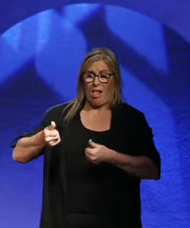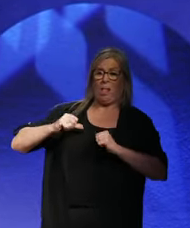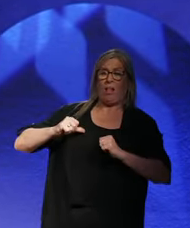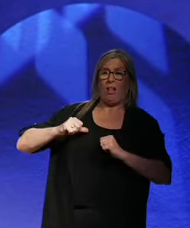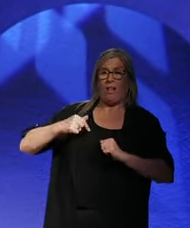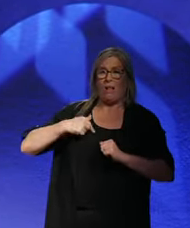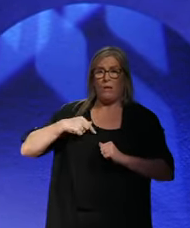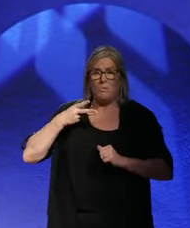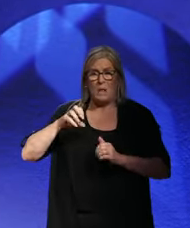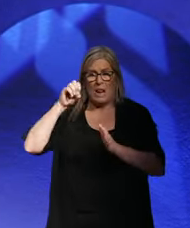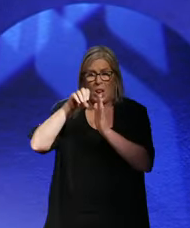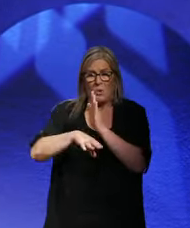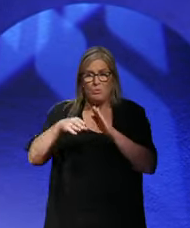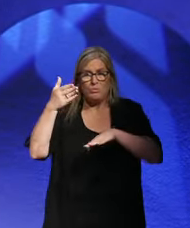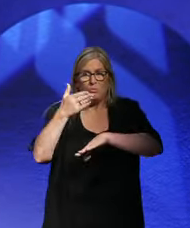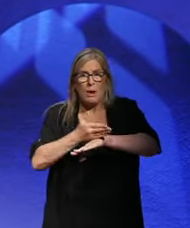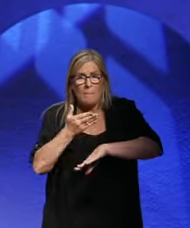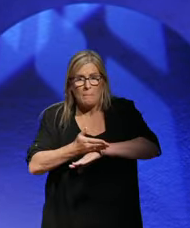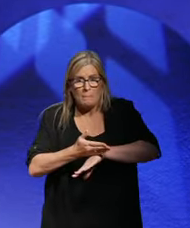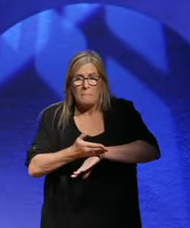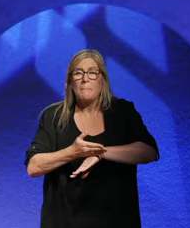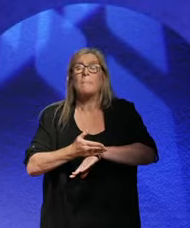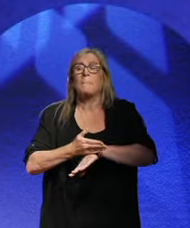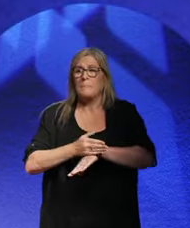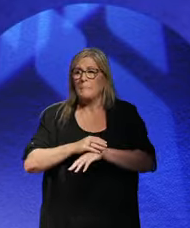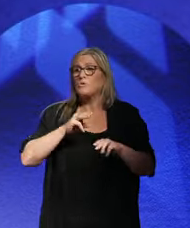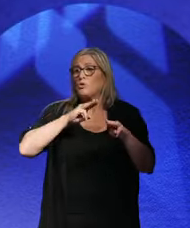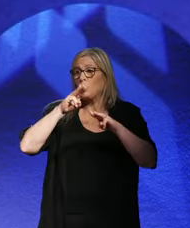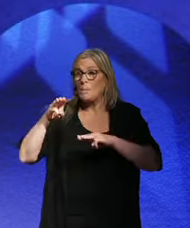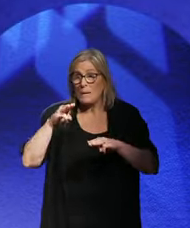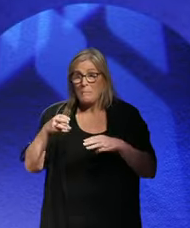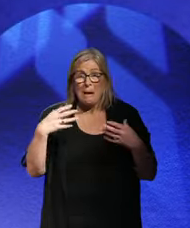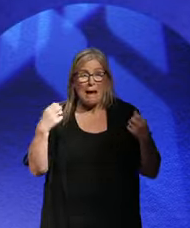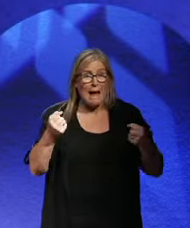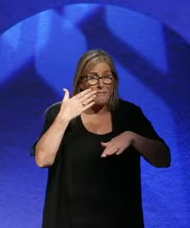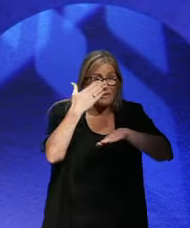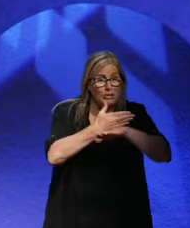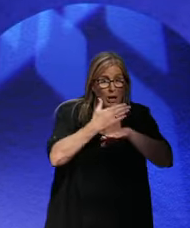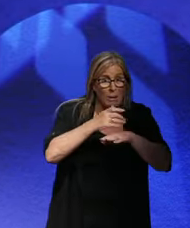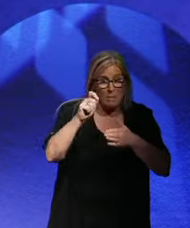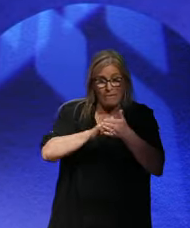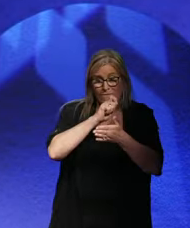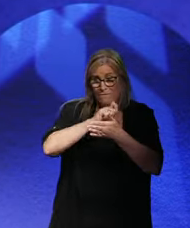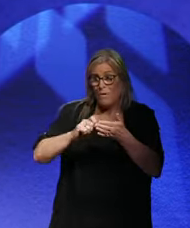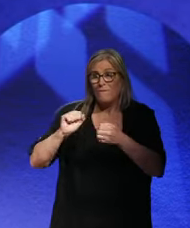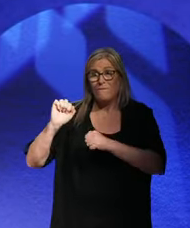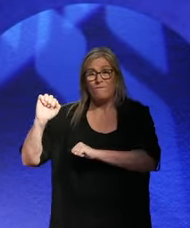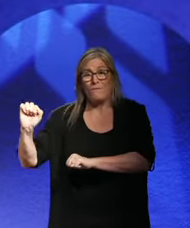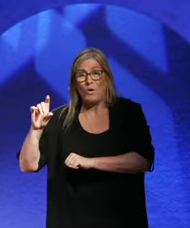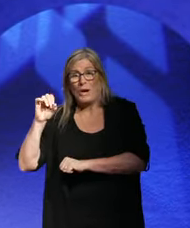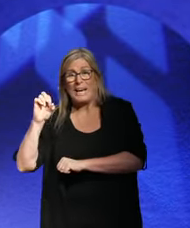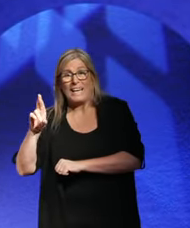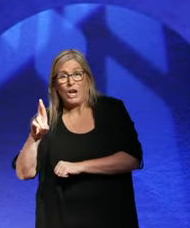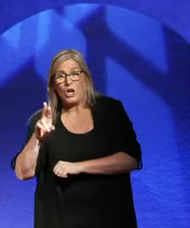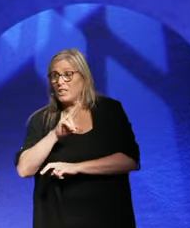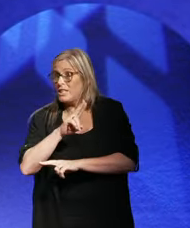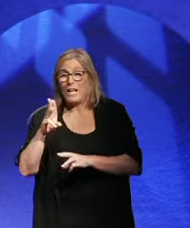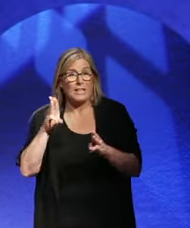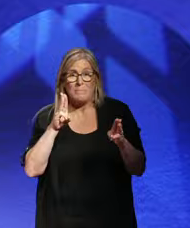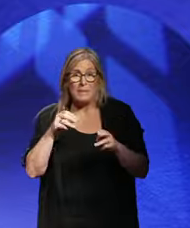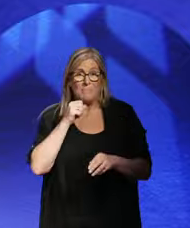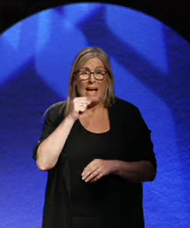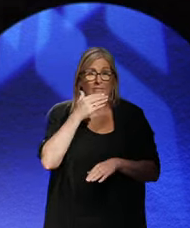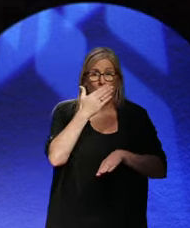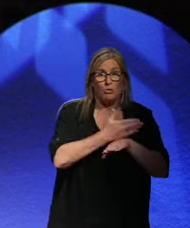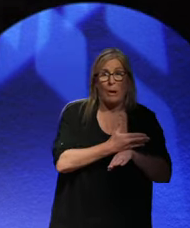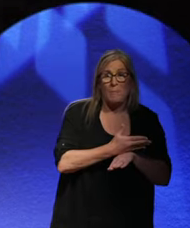of people who are going to lose their jobs. So the people who are in employment vote for Hitler, not the people who are out